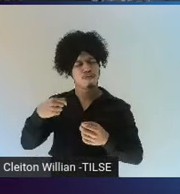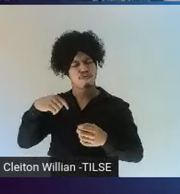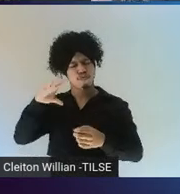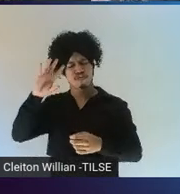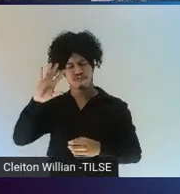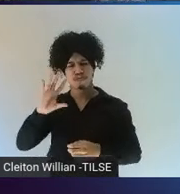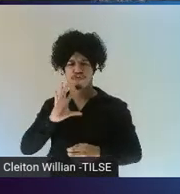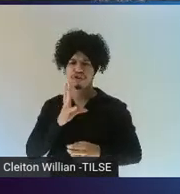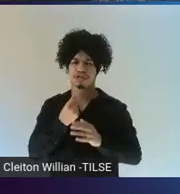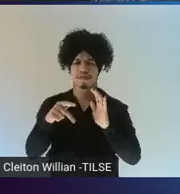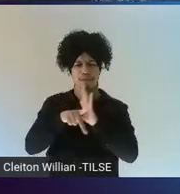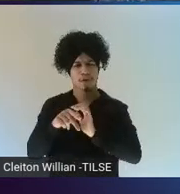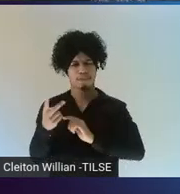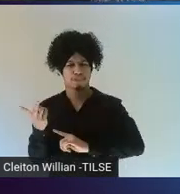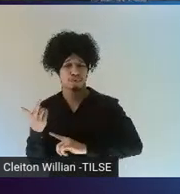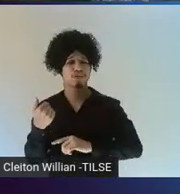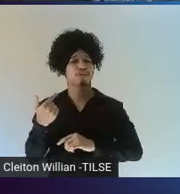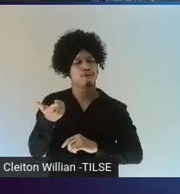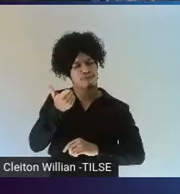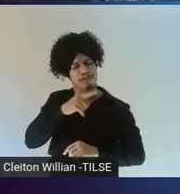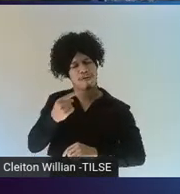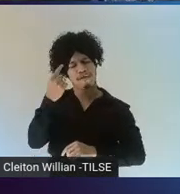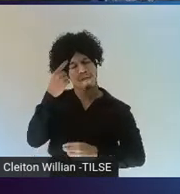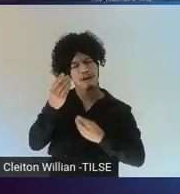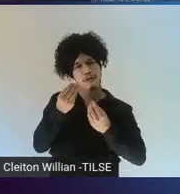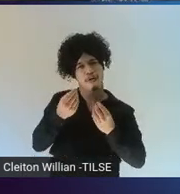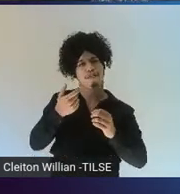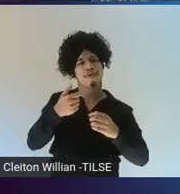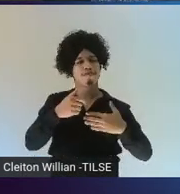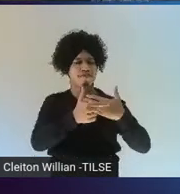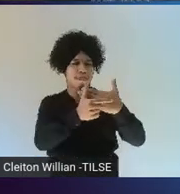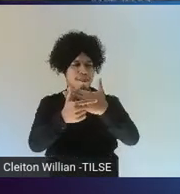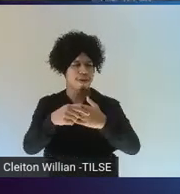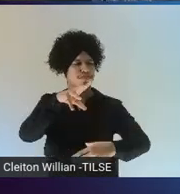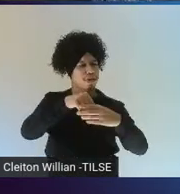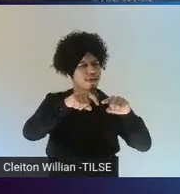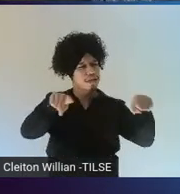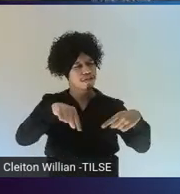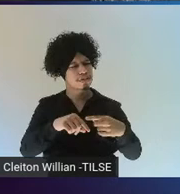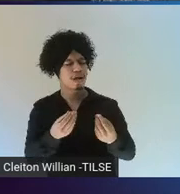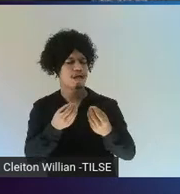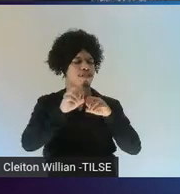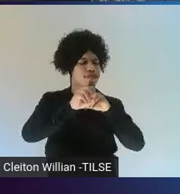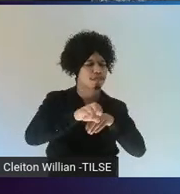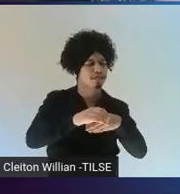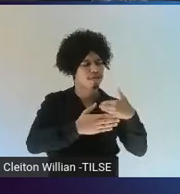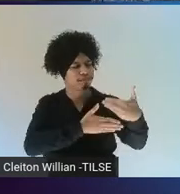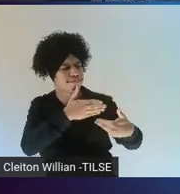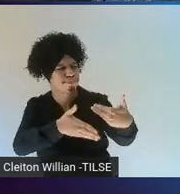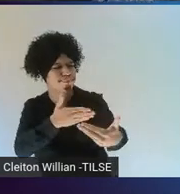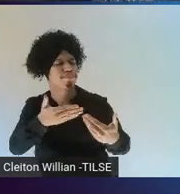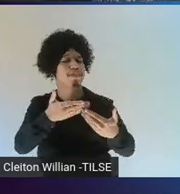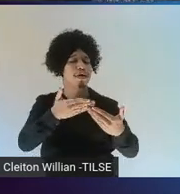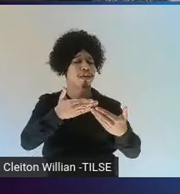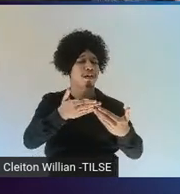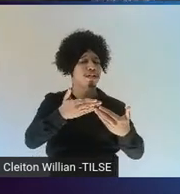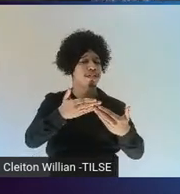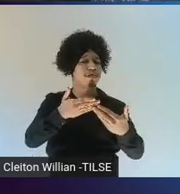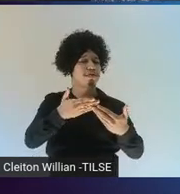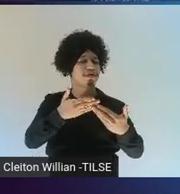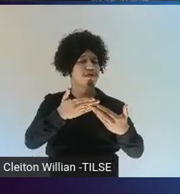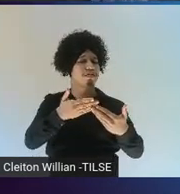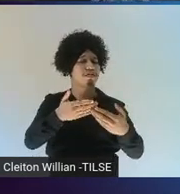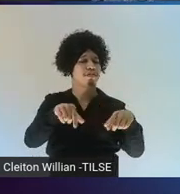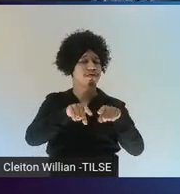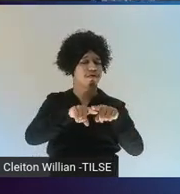were able to work out the roles in the classroom. What would the content area teacher be doing at this point? What would the language teacher